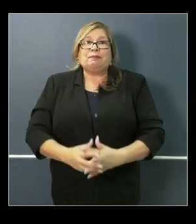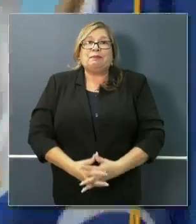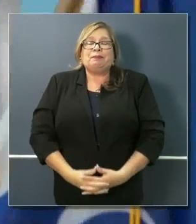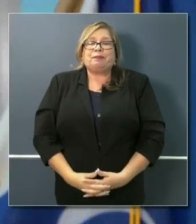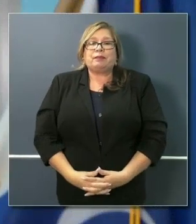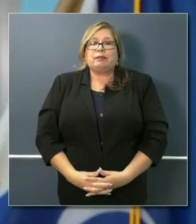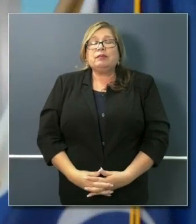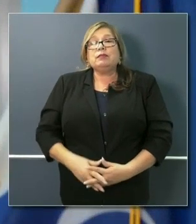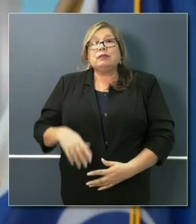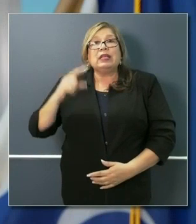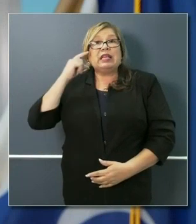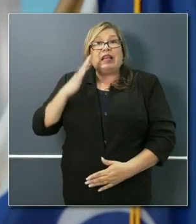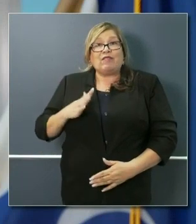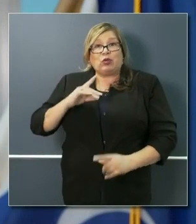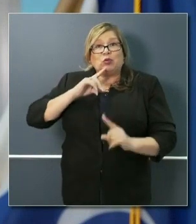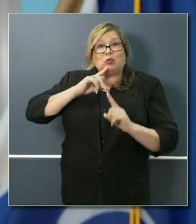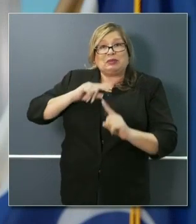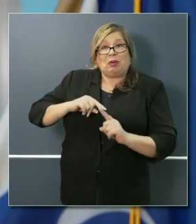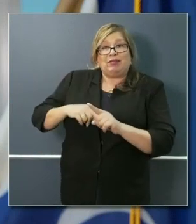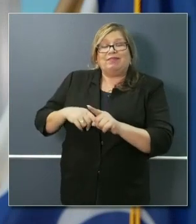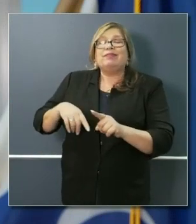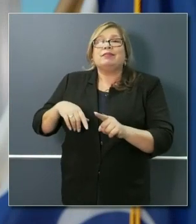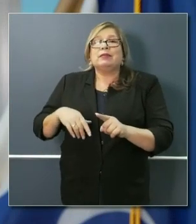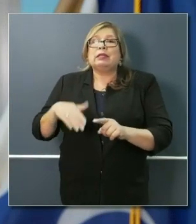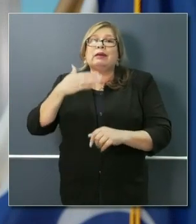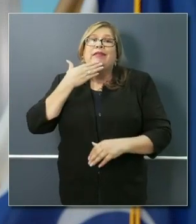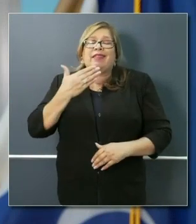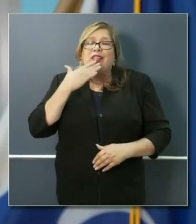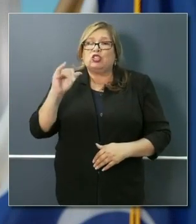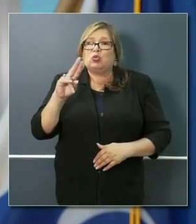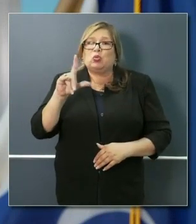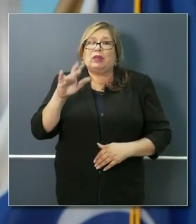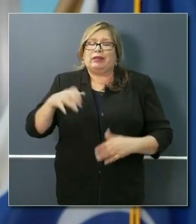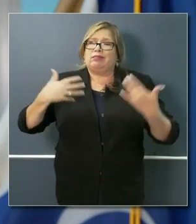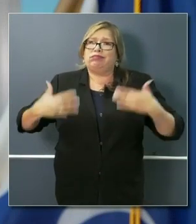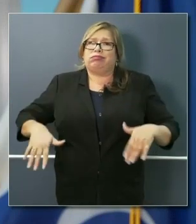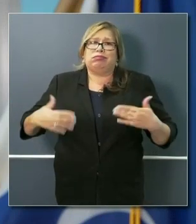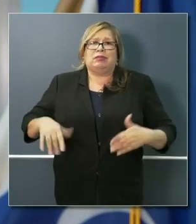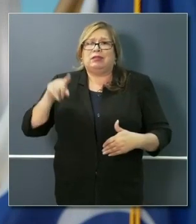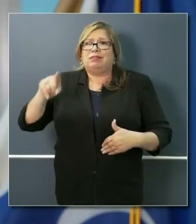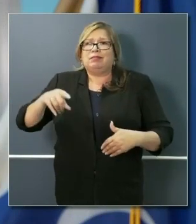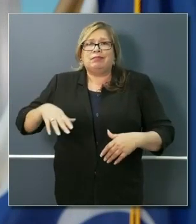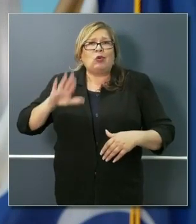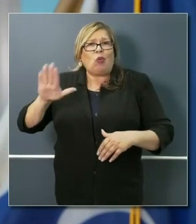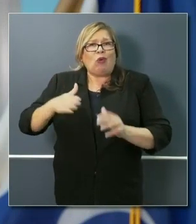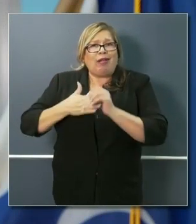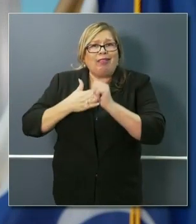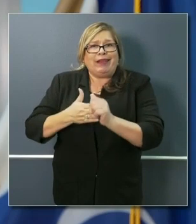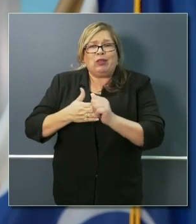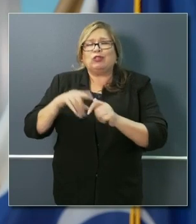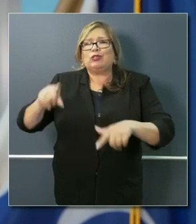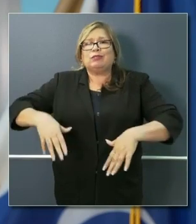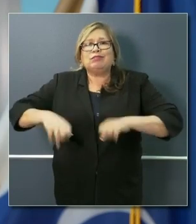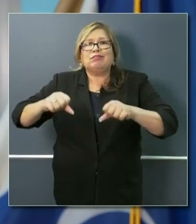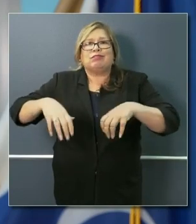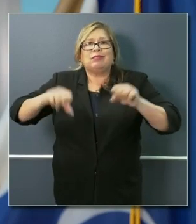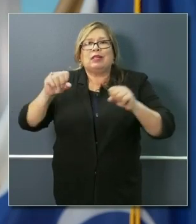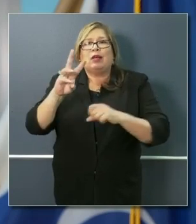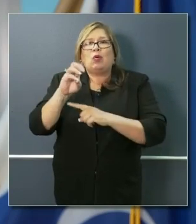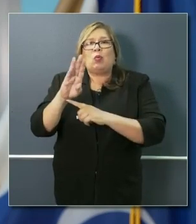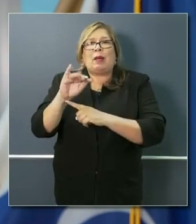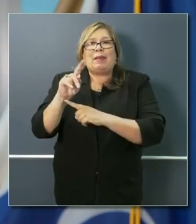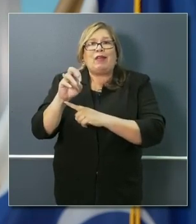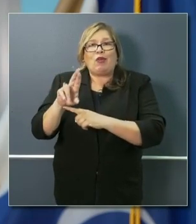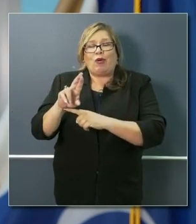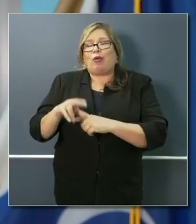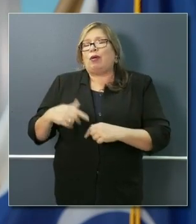Thanks, Julie. And I want to acknowledge Julie's incredible leadership. She's been hosting webinars in this space. We worked in